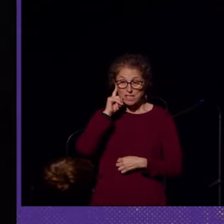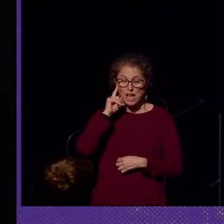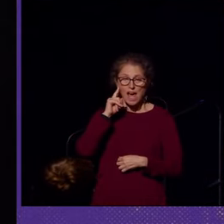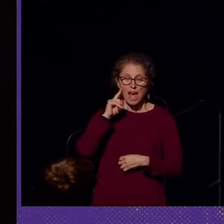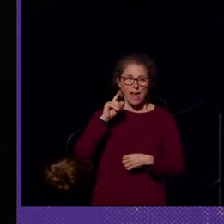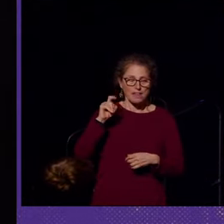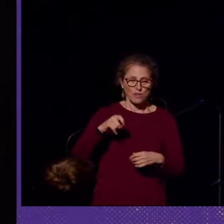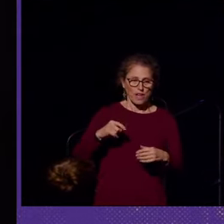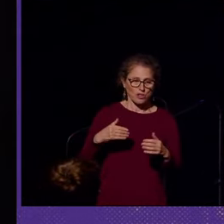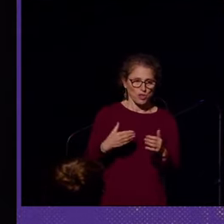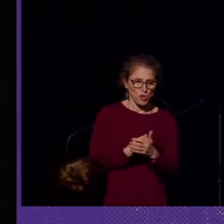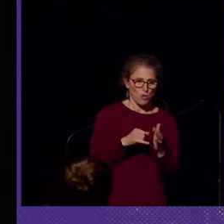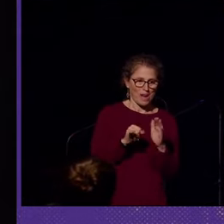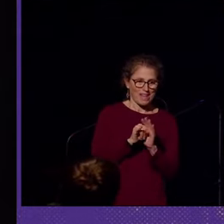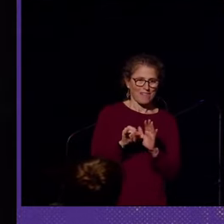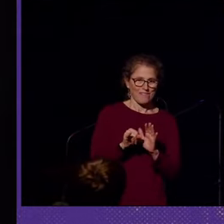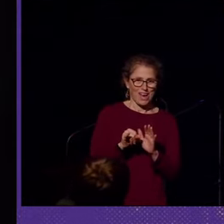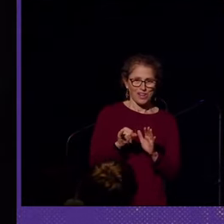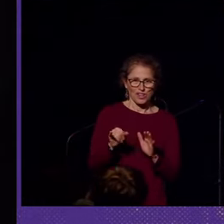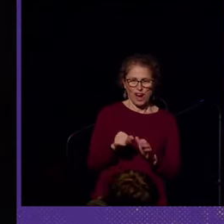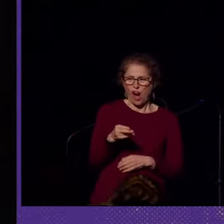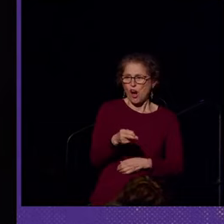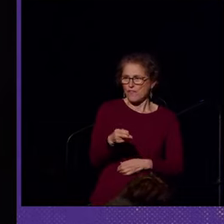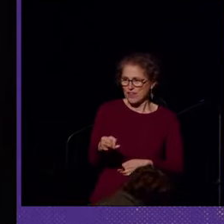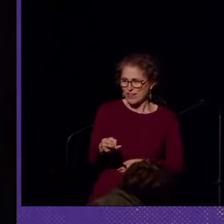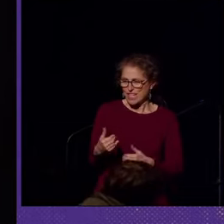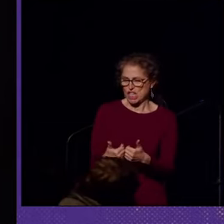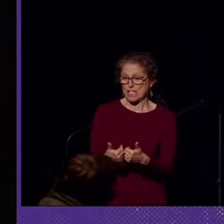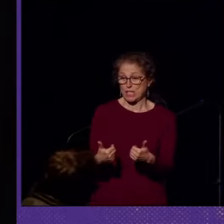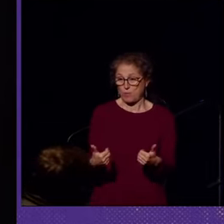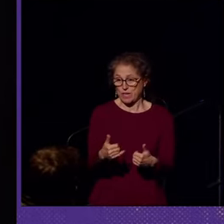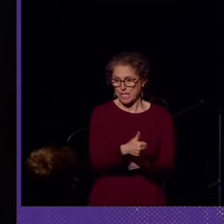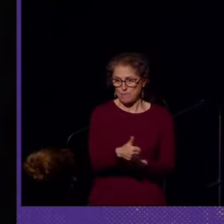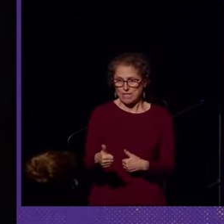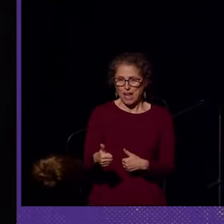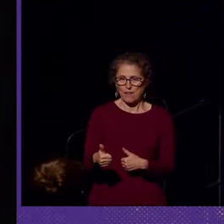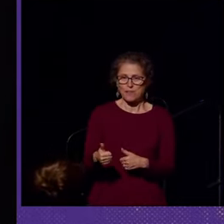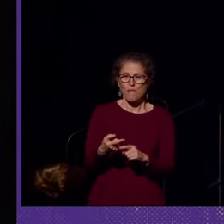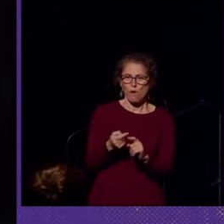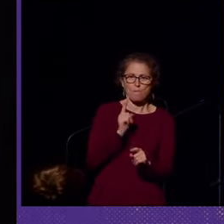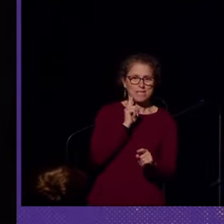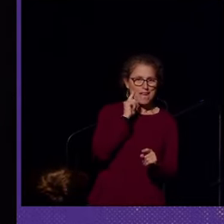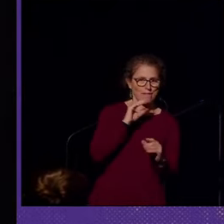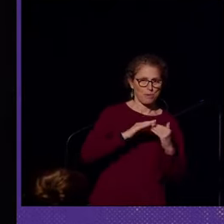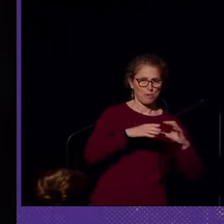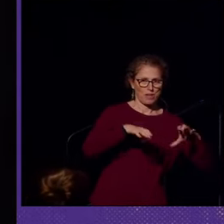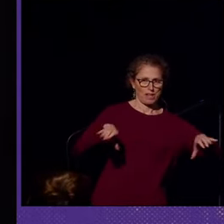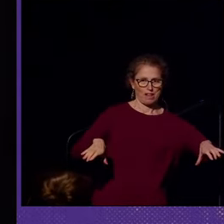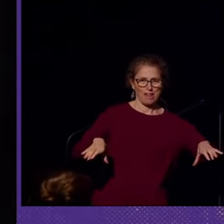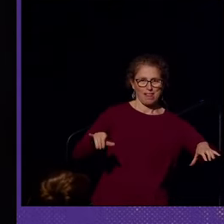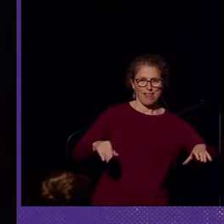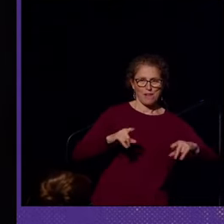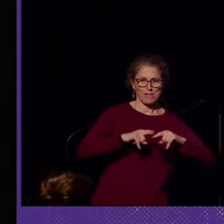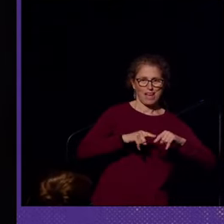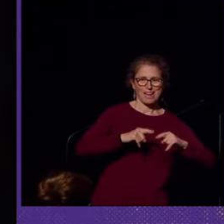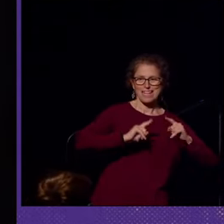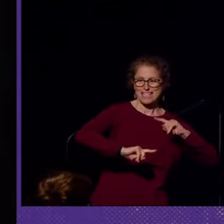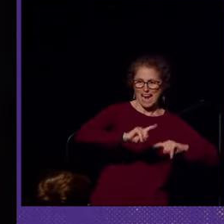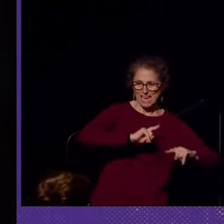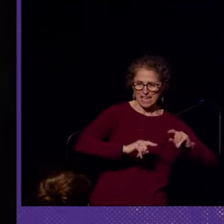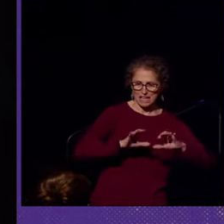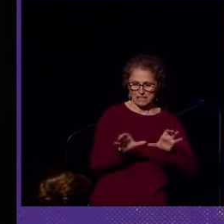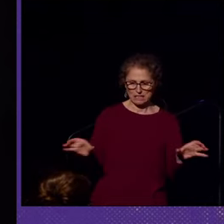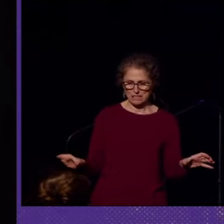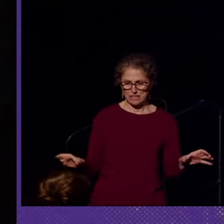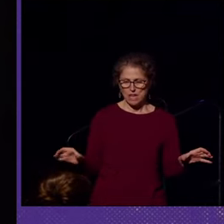identifier, hard of hearing, to distinguish themselves from the deaf community that relied on signing. And